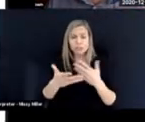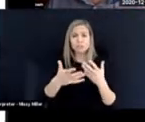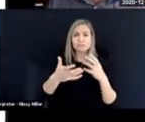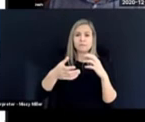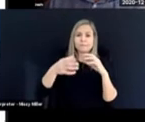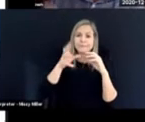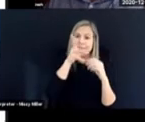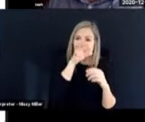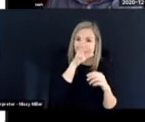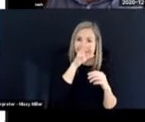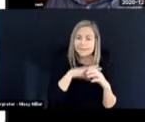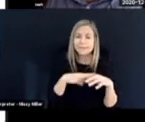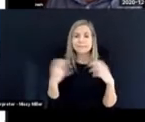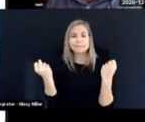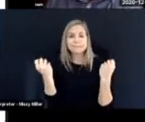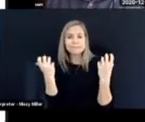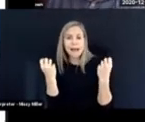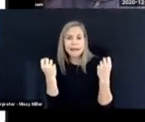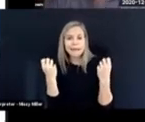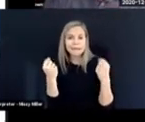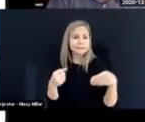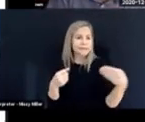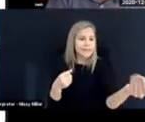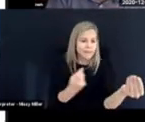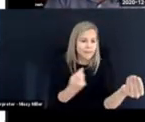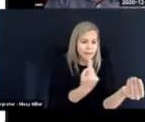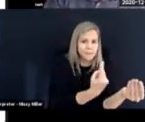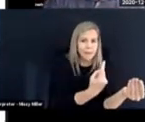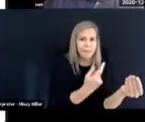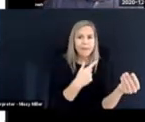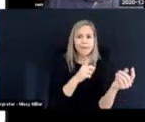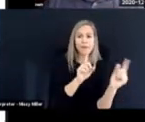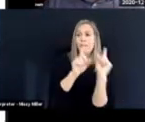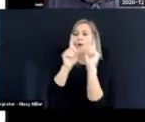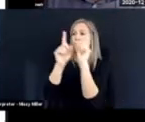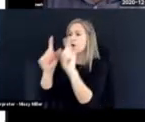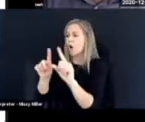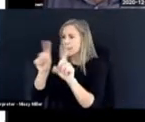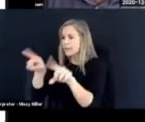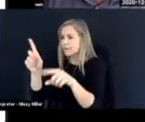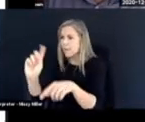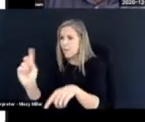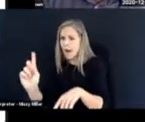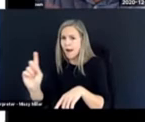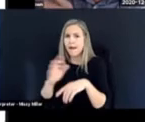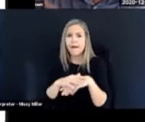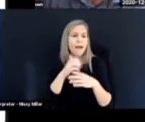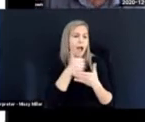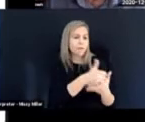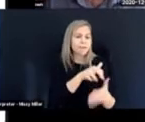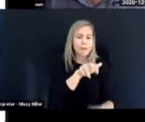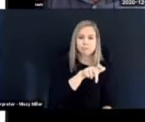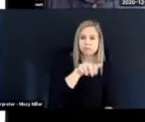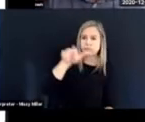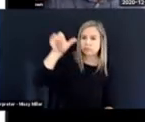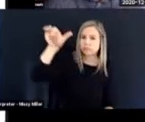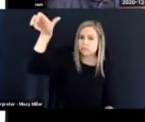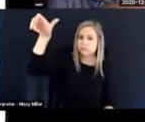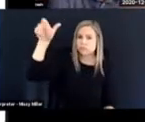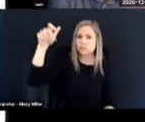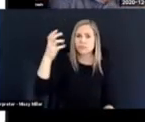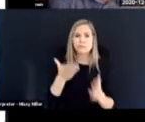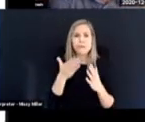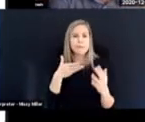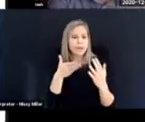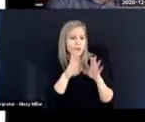signing, giving them objects, taking them somewhere, helping them up a staircase, helping